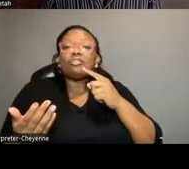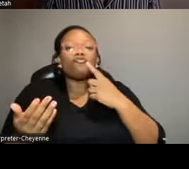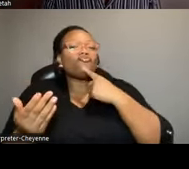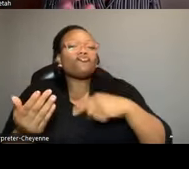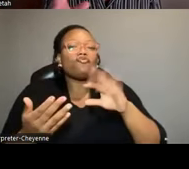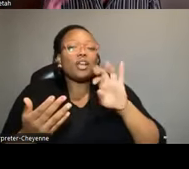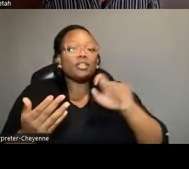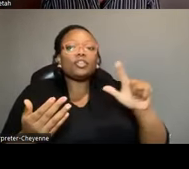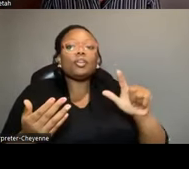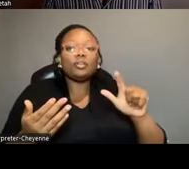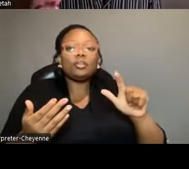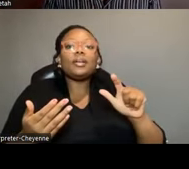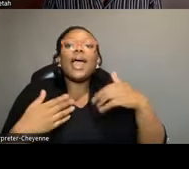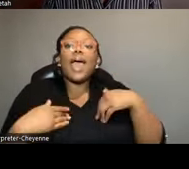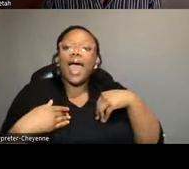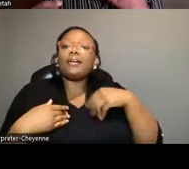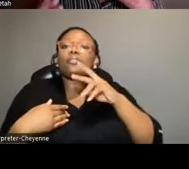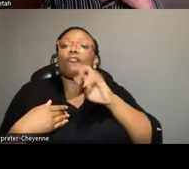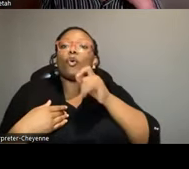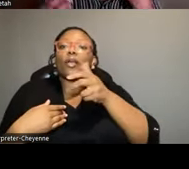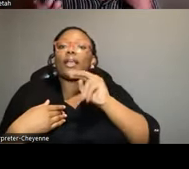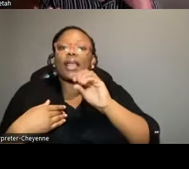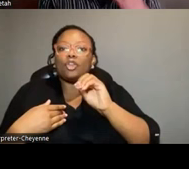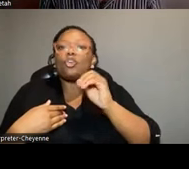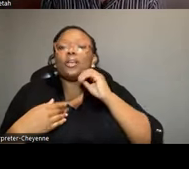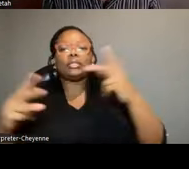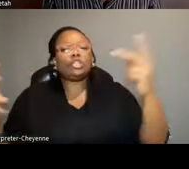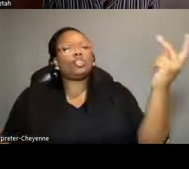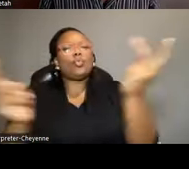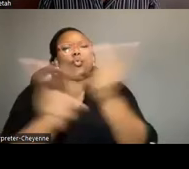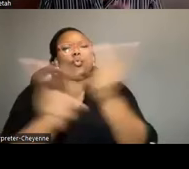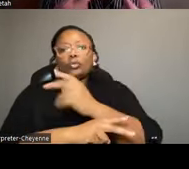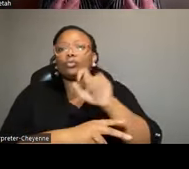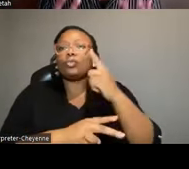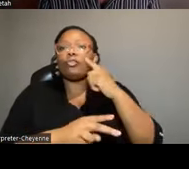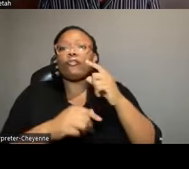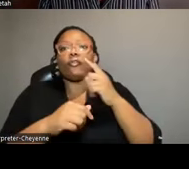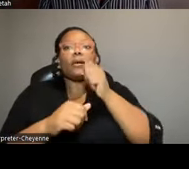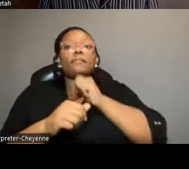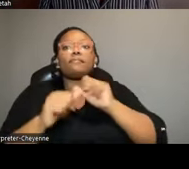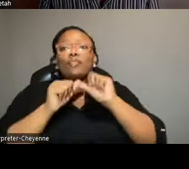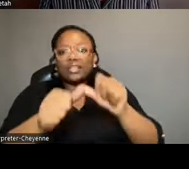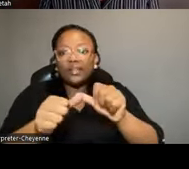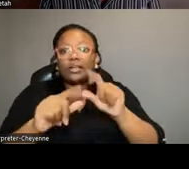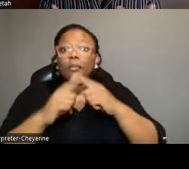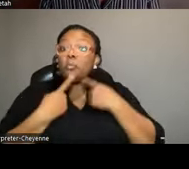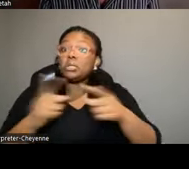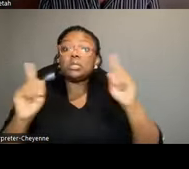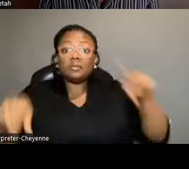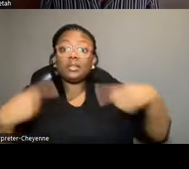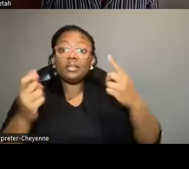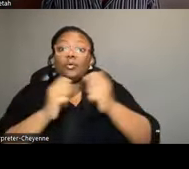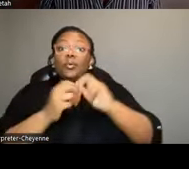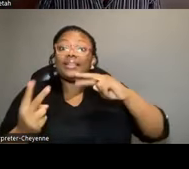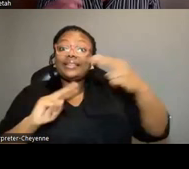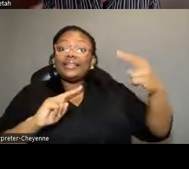volcanic, which is possibly some of the worst soils for preservation. Yet we've still been successful with DNA